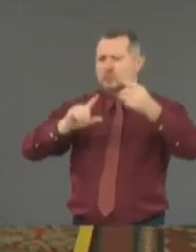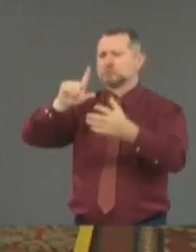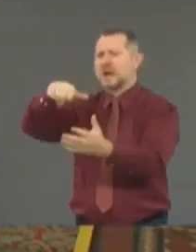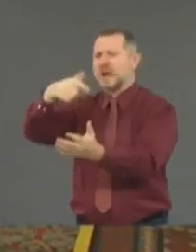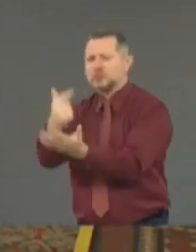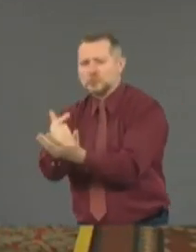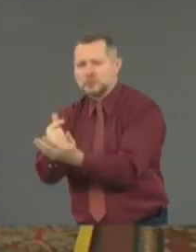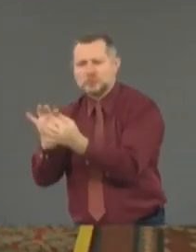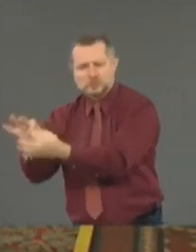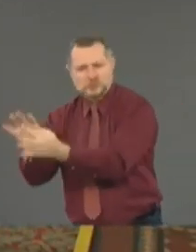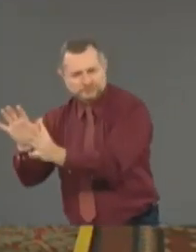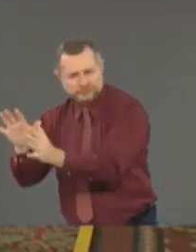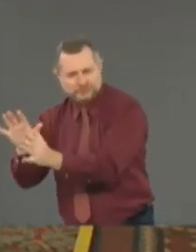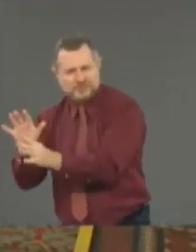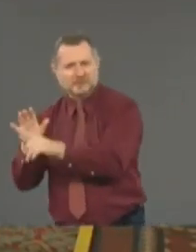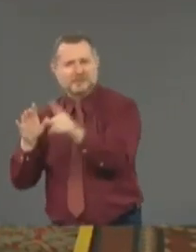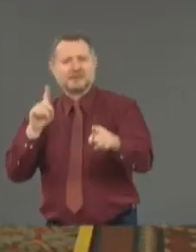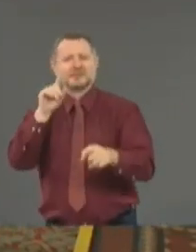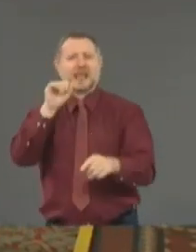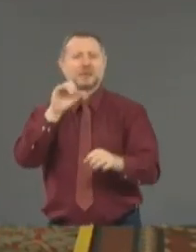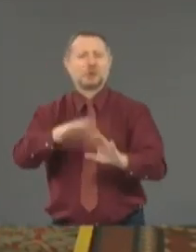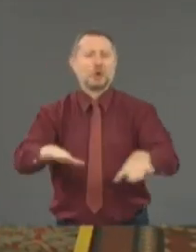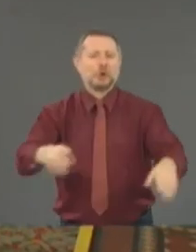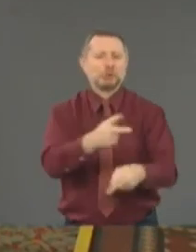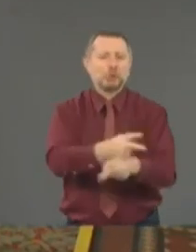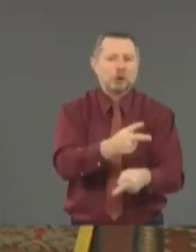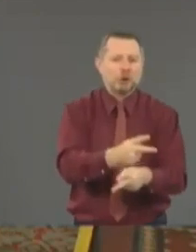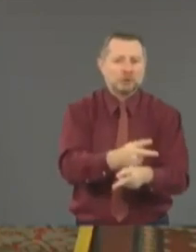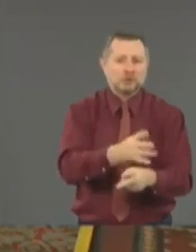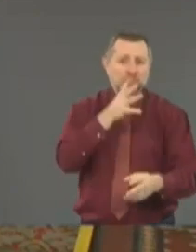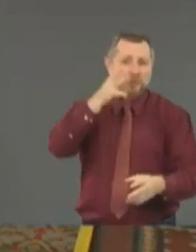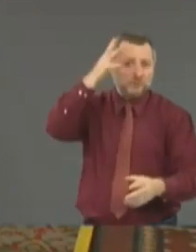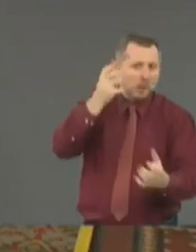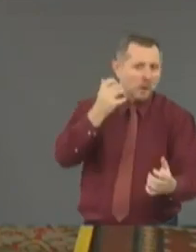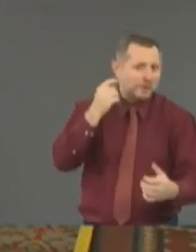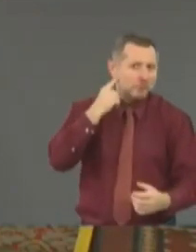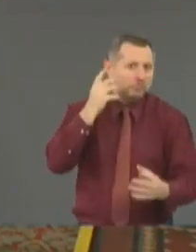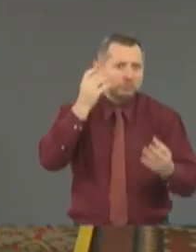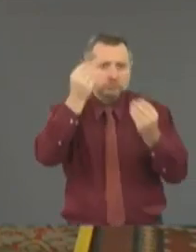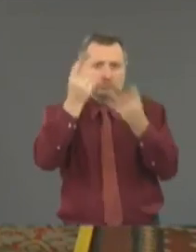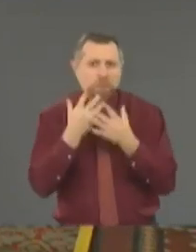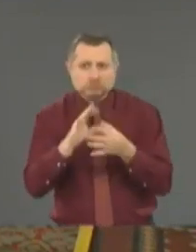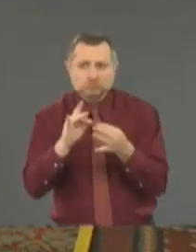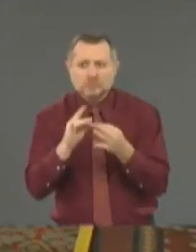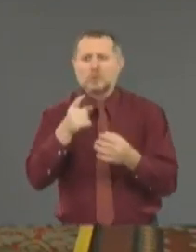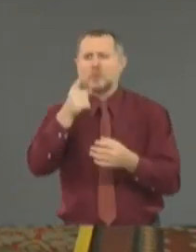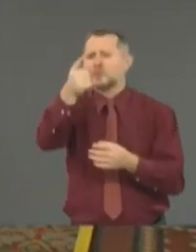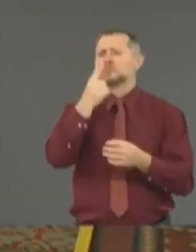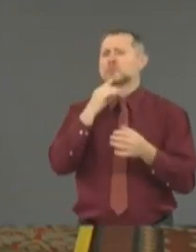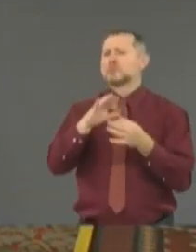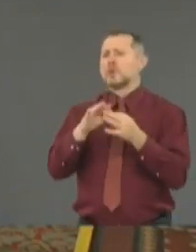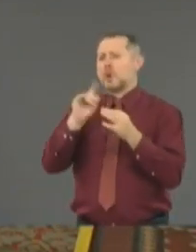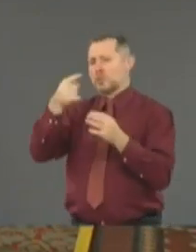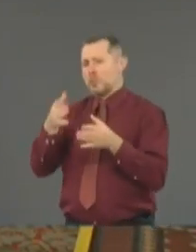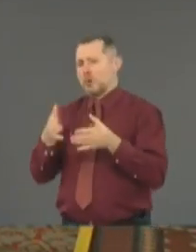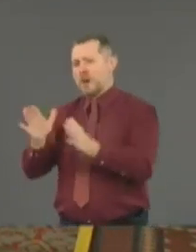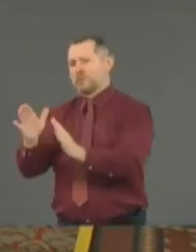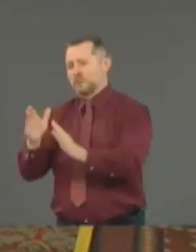want answers on. So, first of all, you said that you'll only allow the drive-in and drive-through graduations.